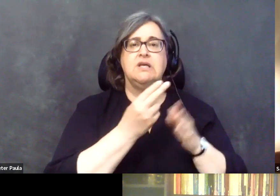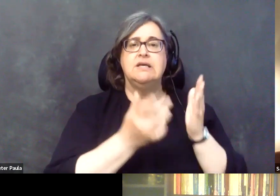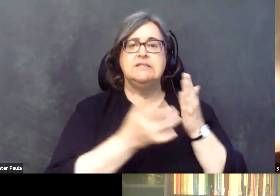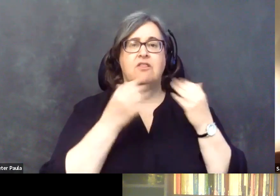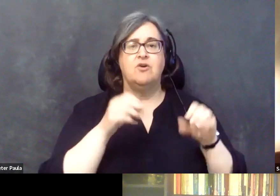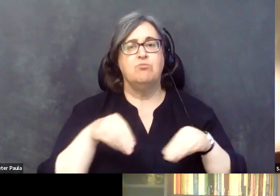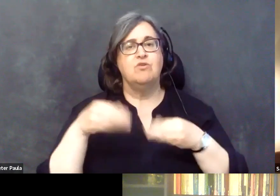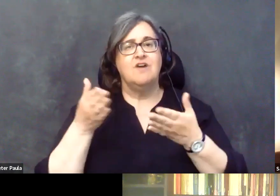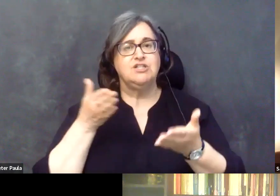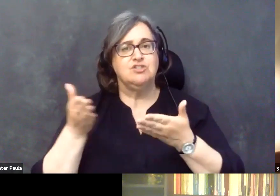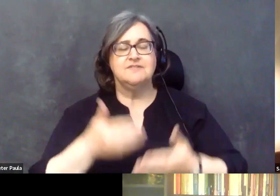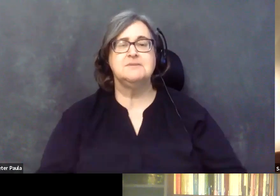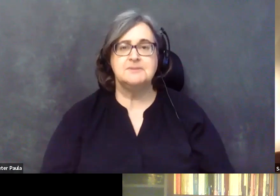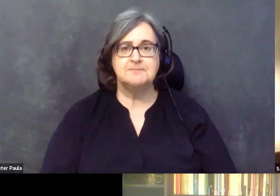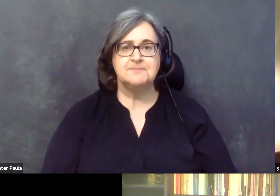provide the services.